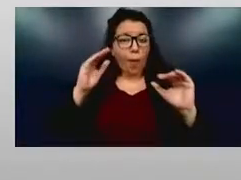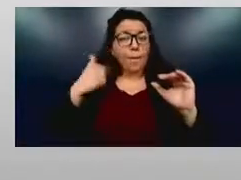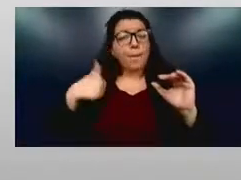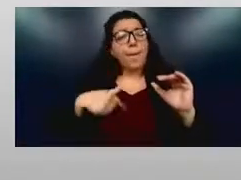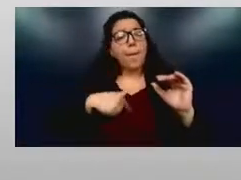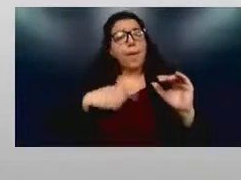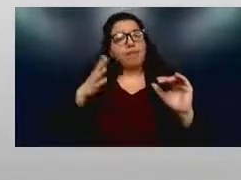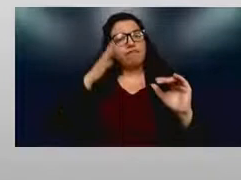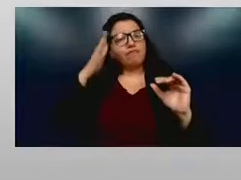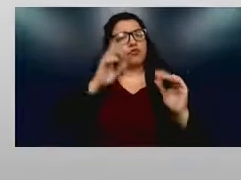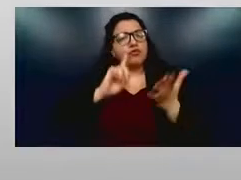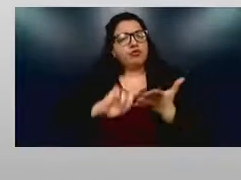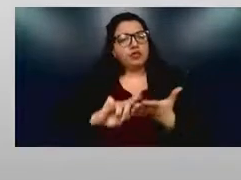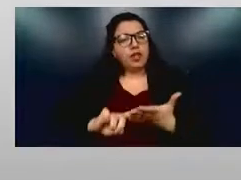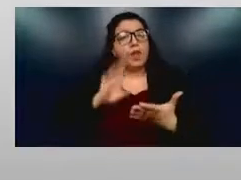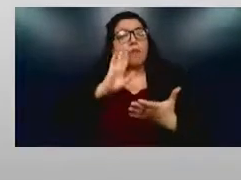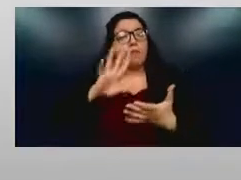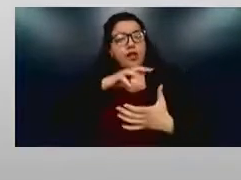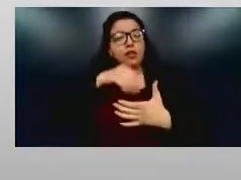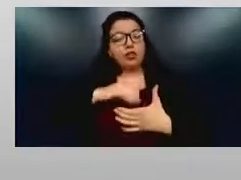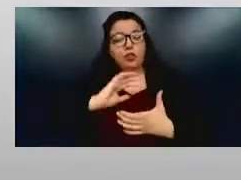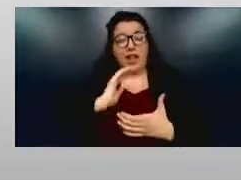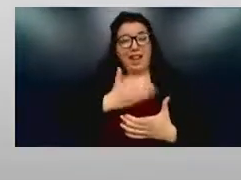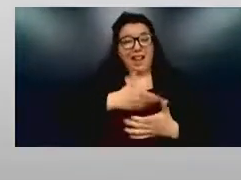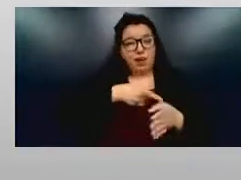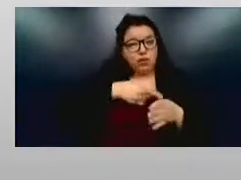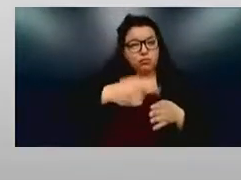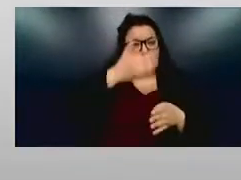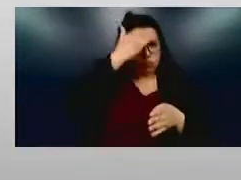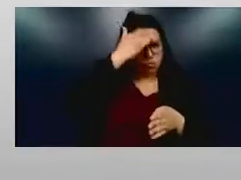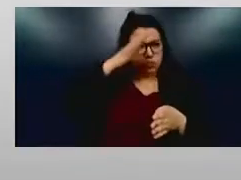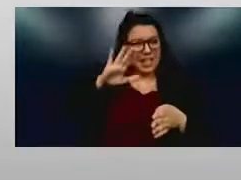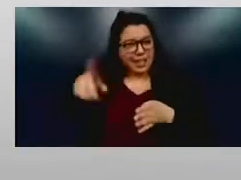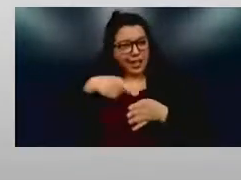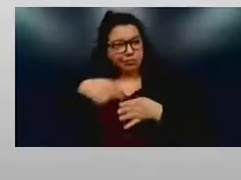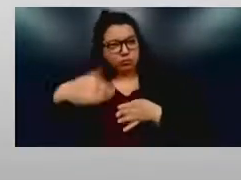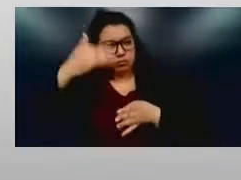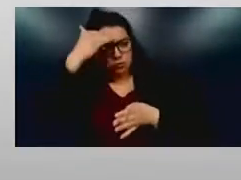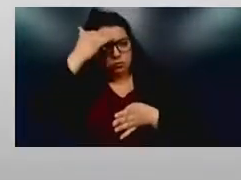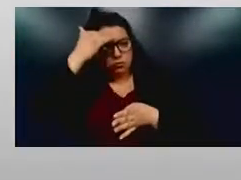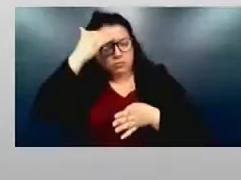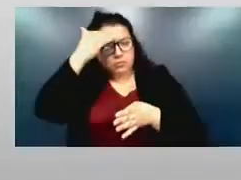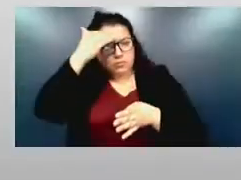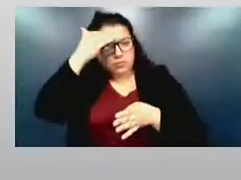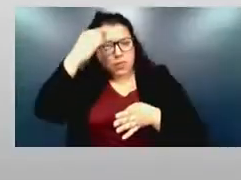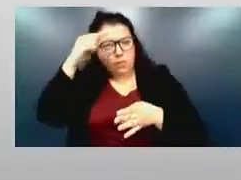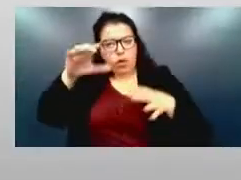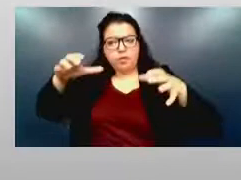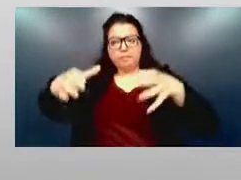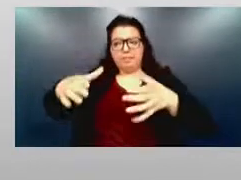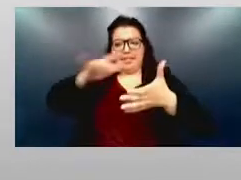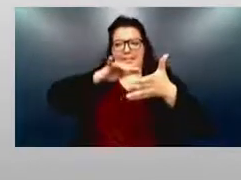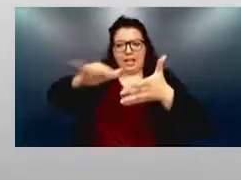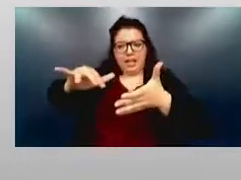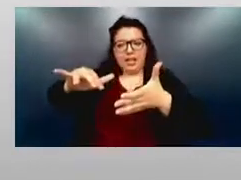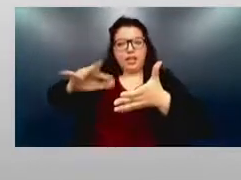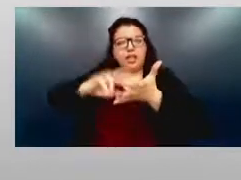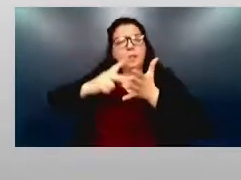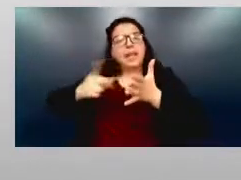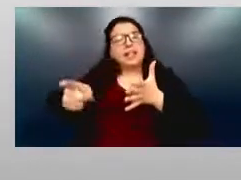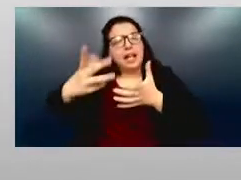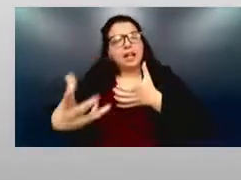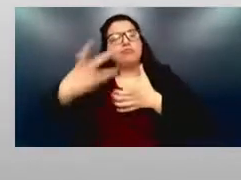our expertise, their expertise in studying this group. I think that's one of the most important factors.